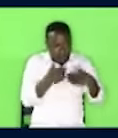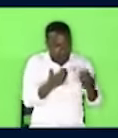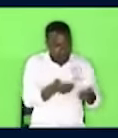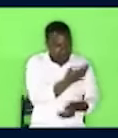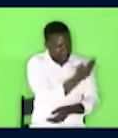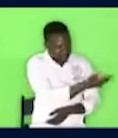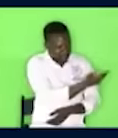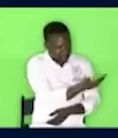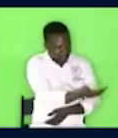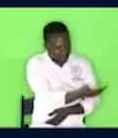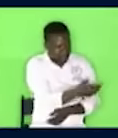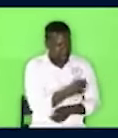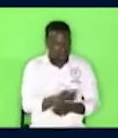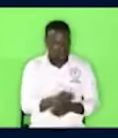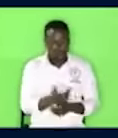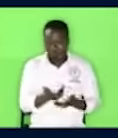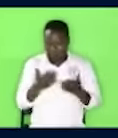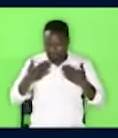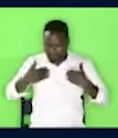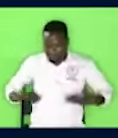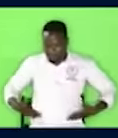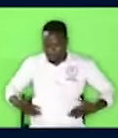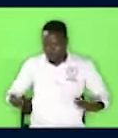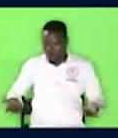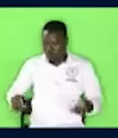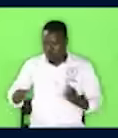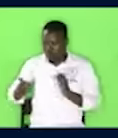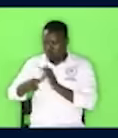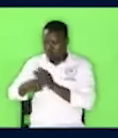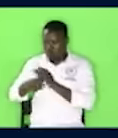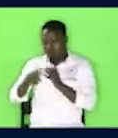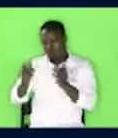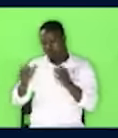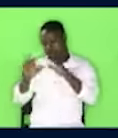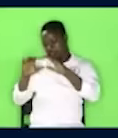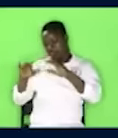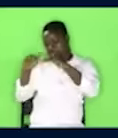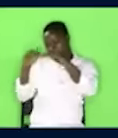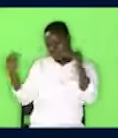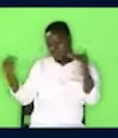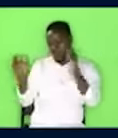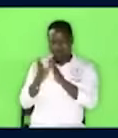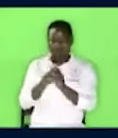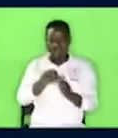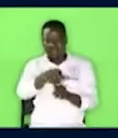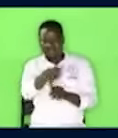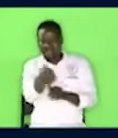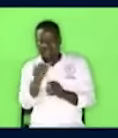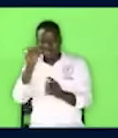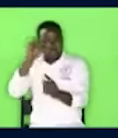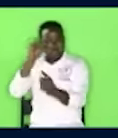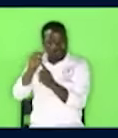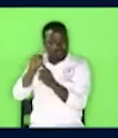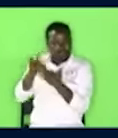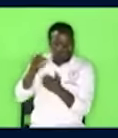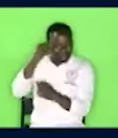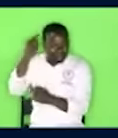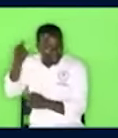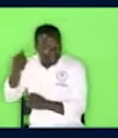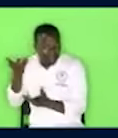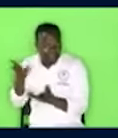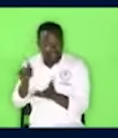or thing body or class or any object of thought is